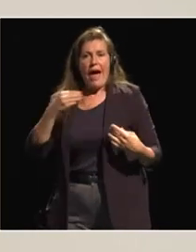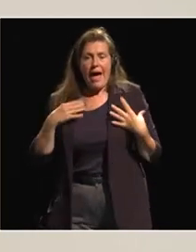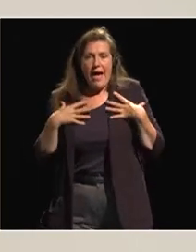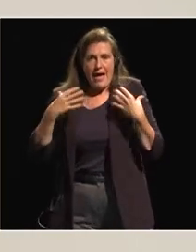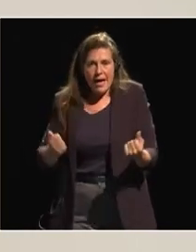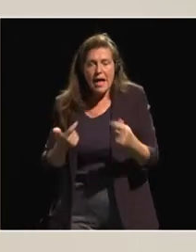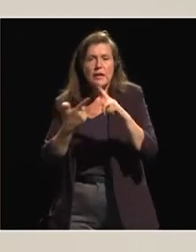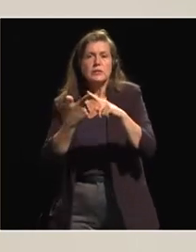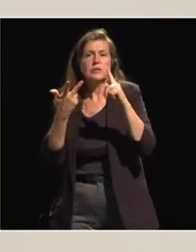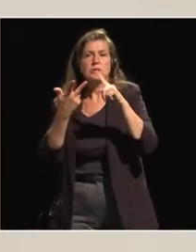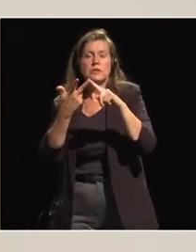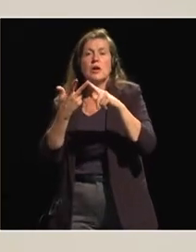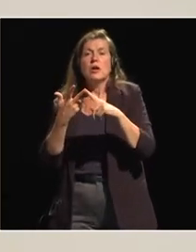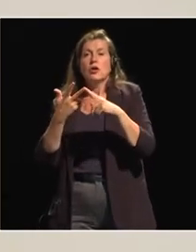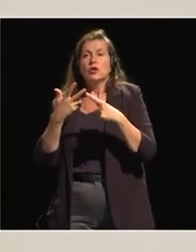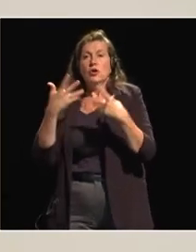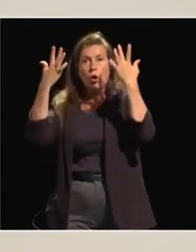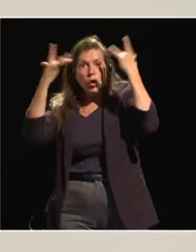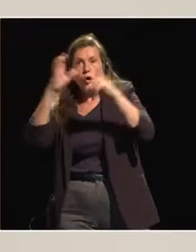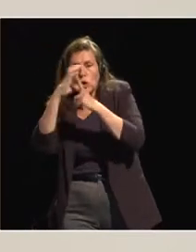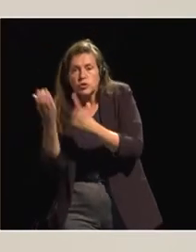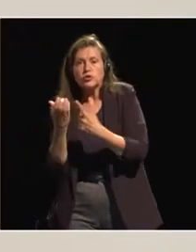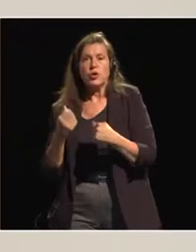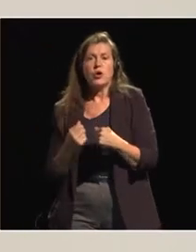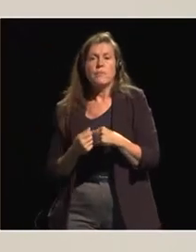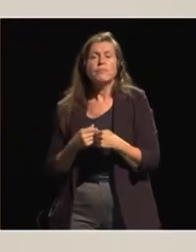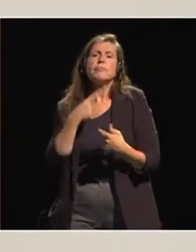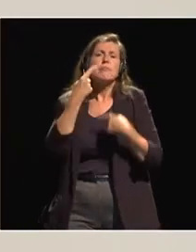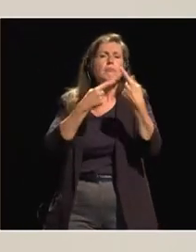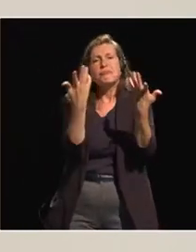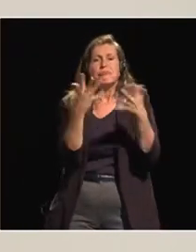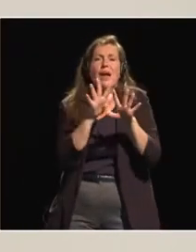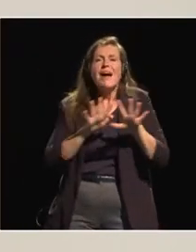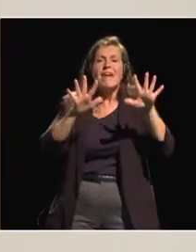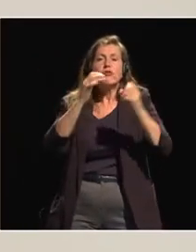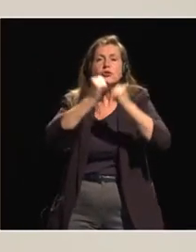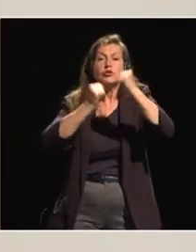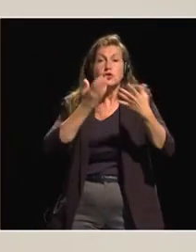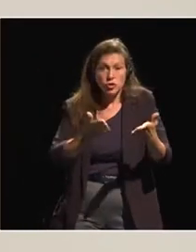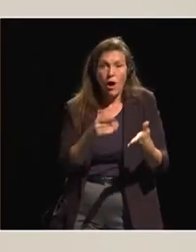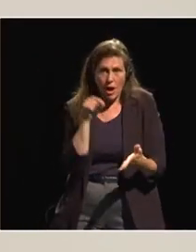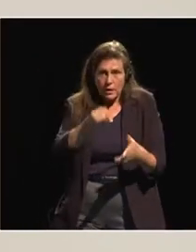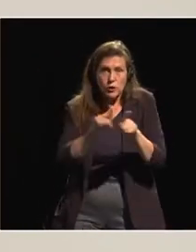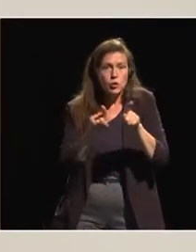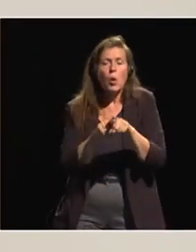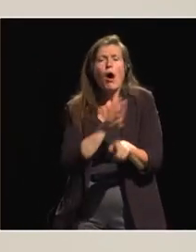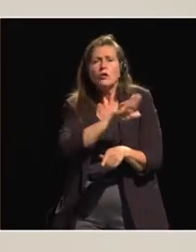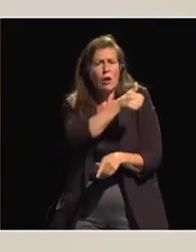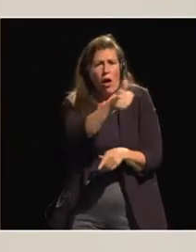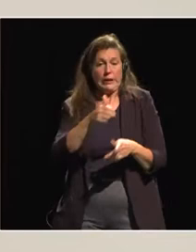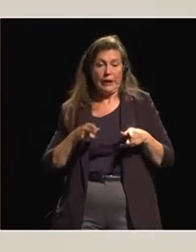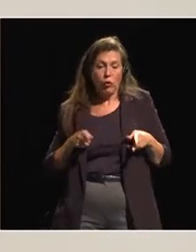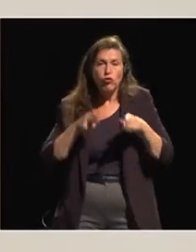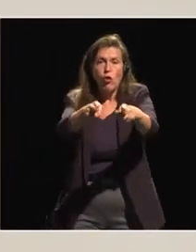to culture, to infrastructure. When you talk about infrastructure, it's not just a question of building roads in rural areas,